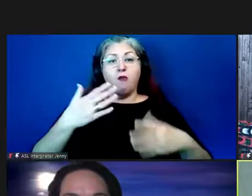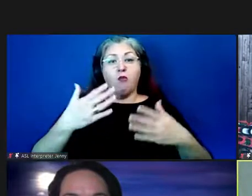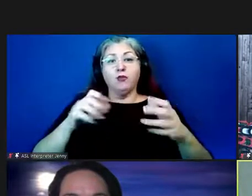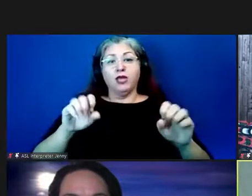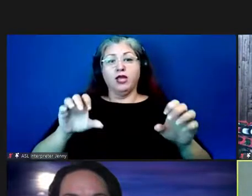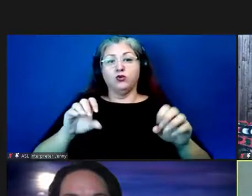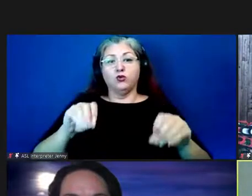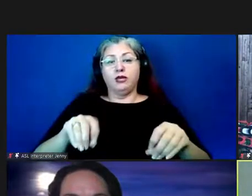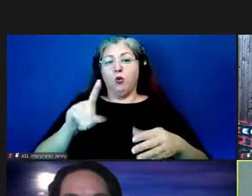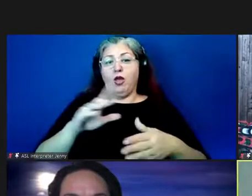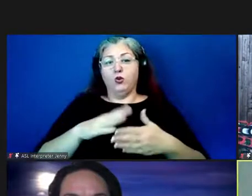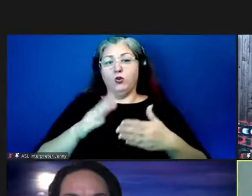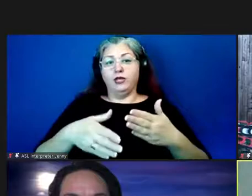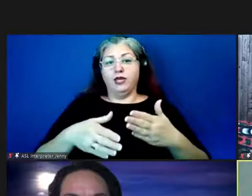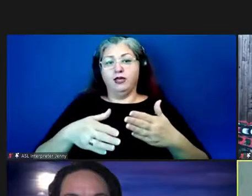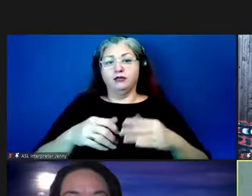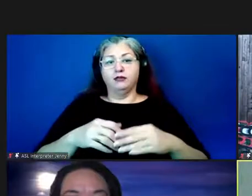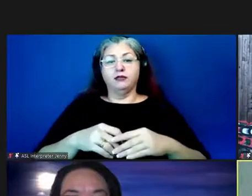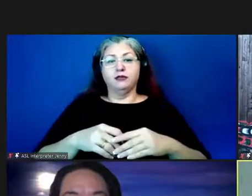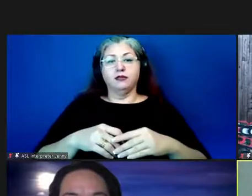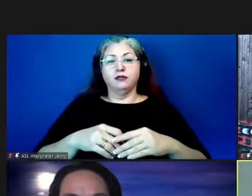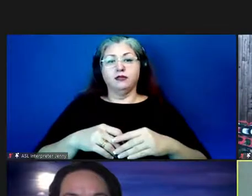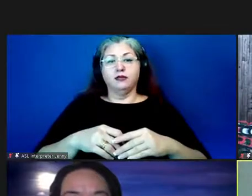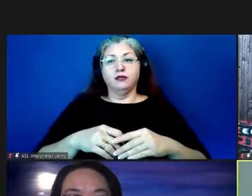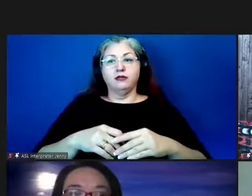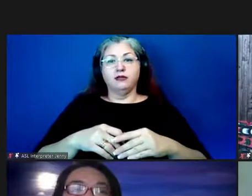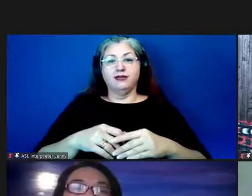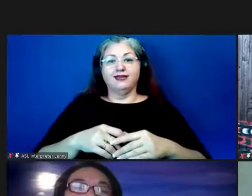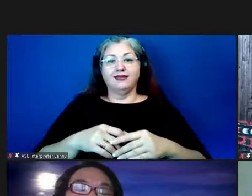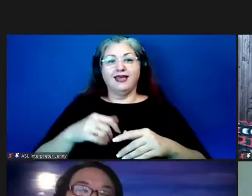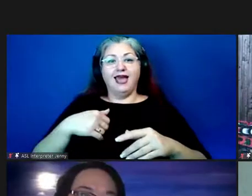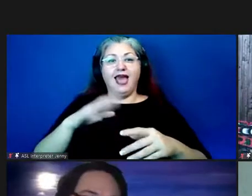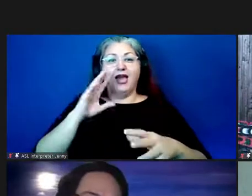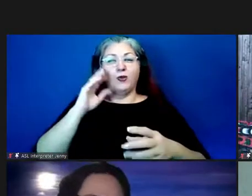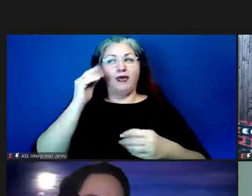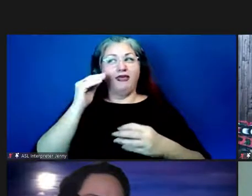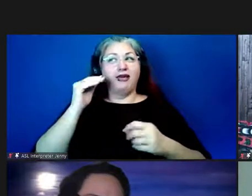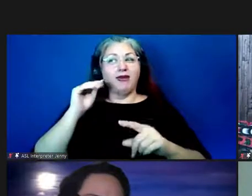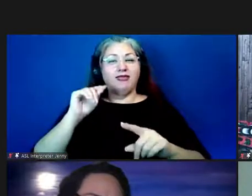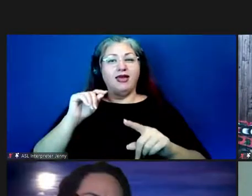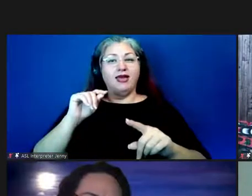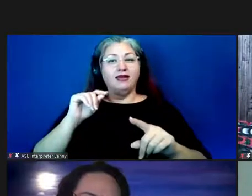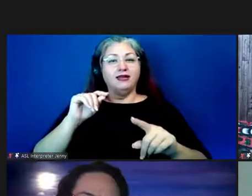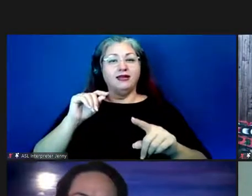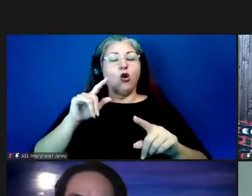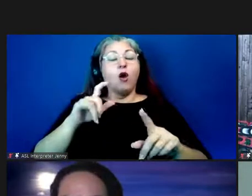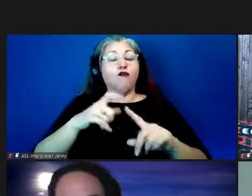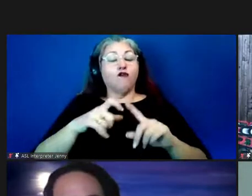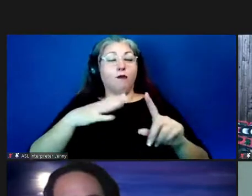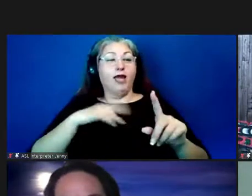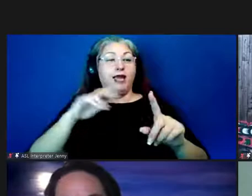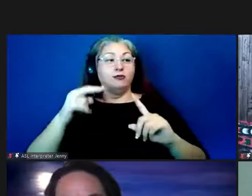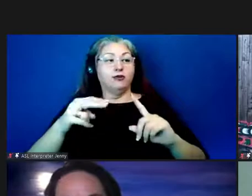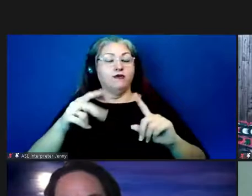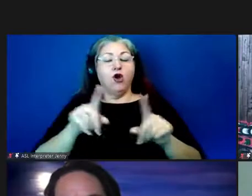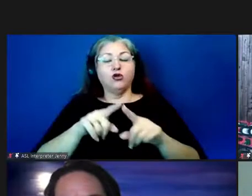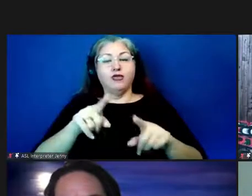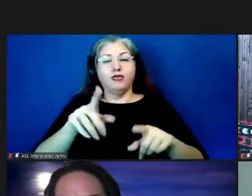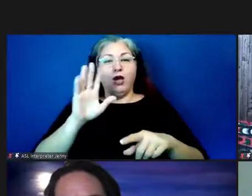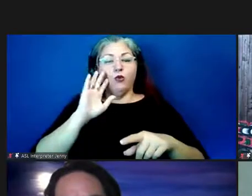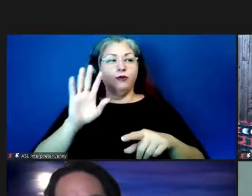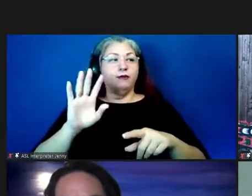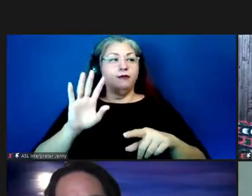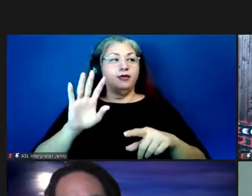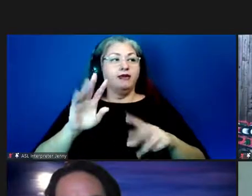that in a weekend um i will think about that because from from my perspective that would also be a really